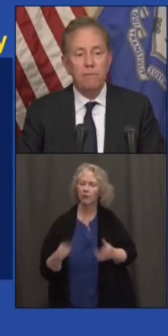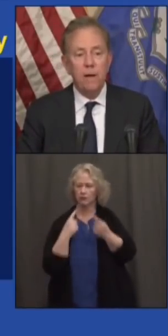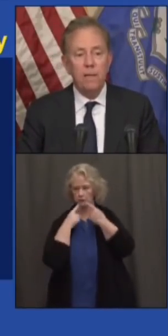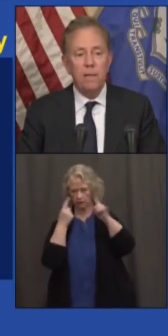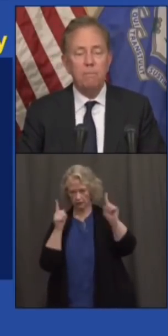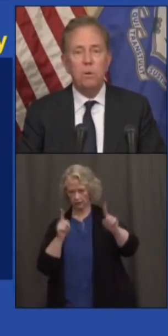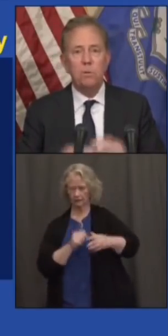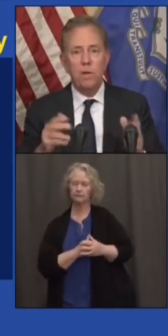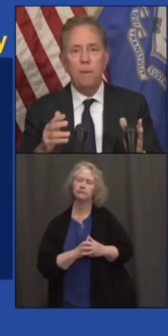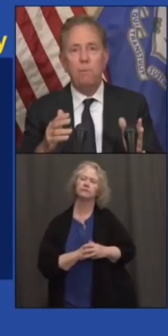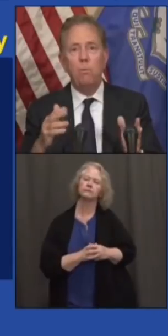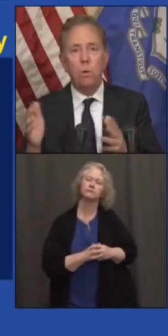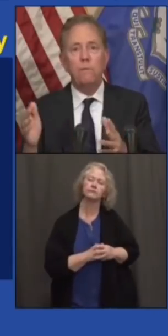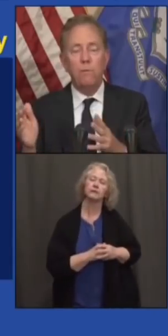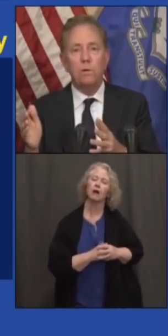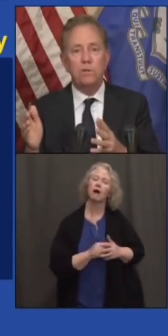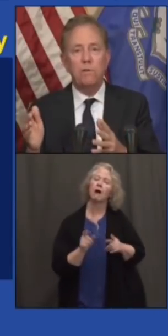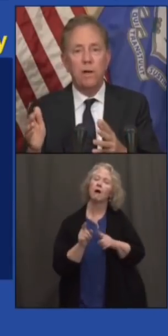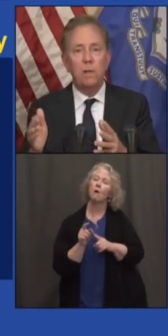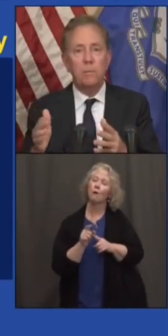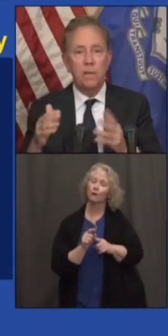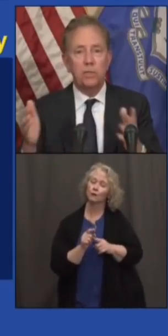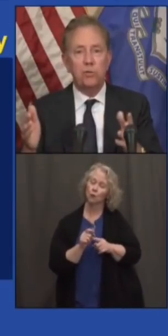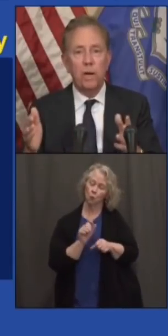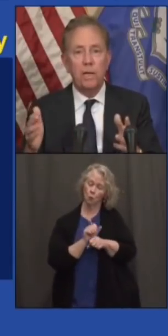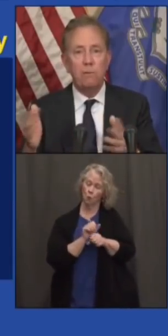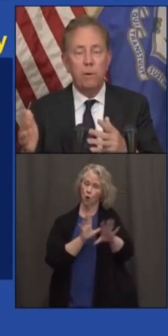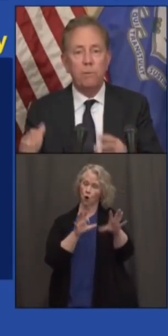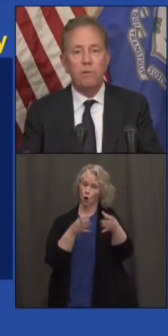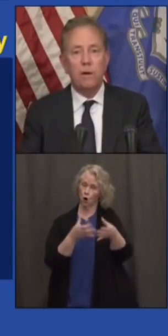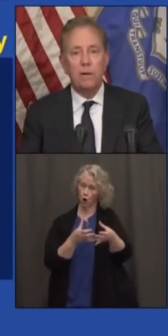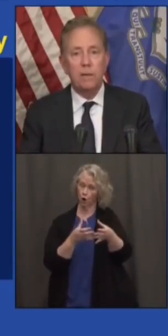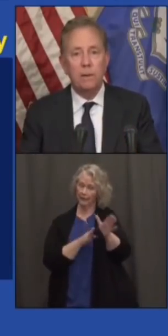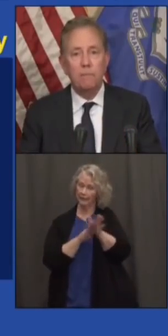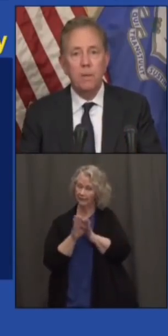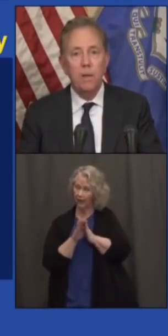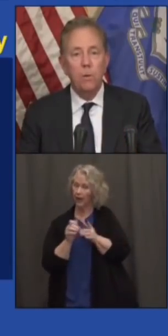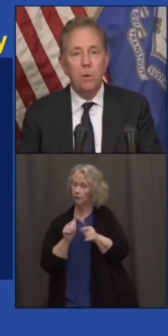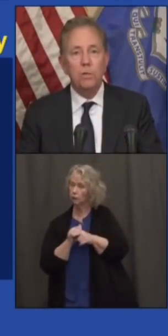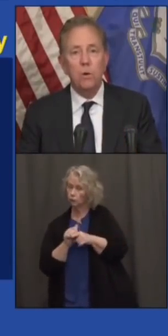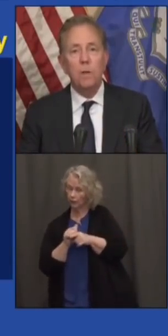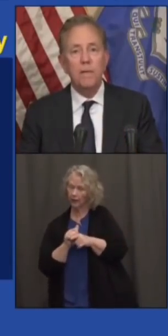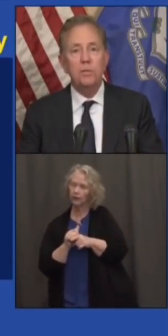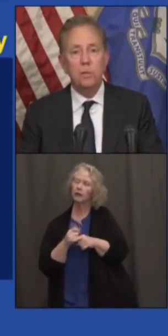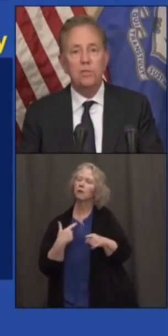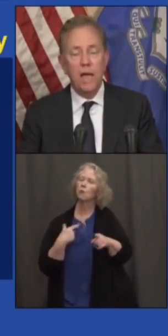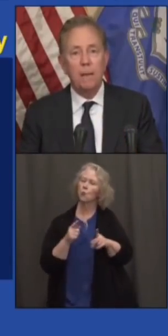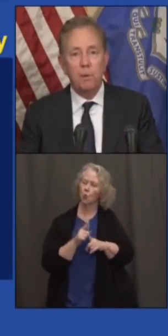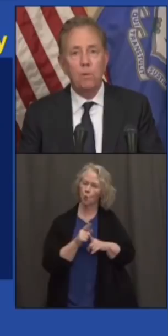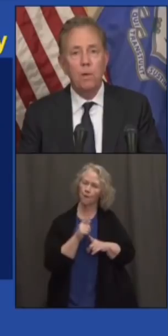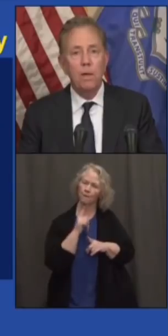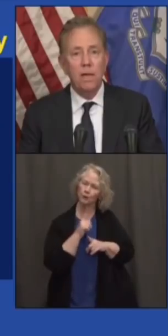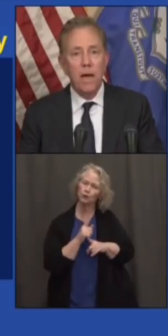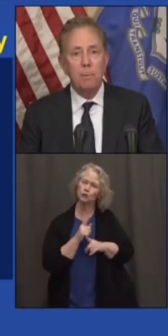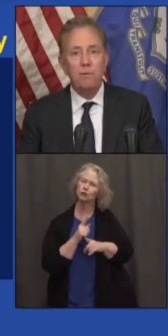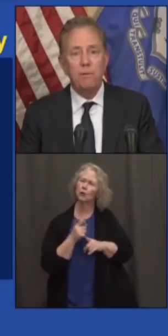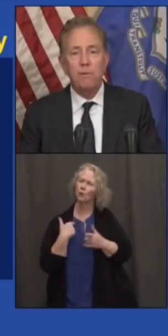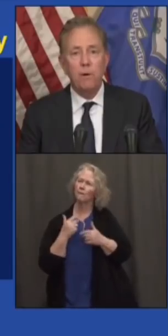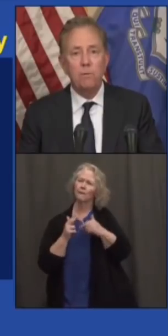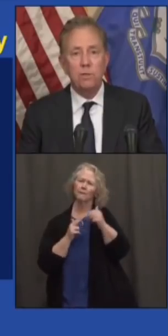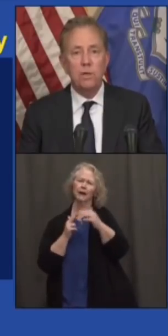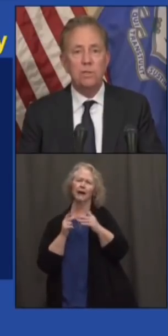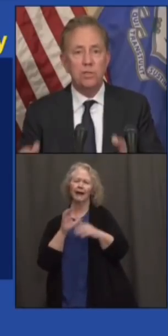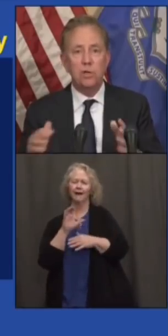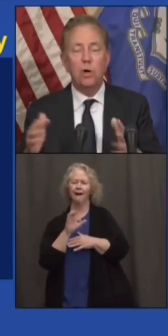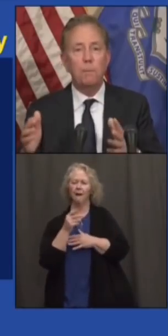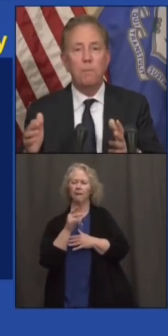And finally, on top of workforce development and training we provide, we also want to make sure there's capital, capital for